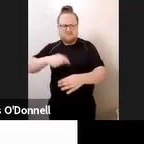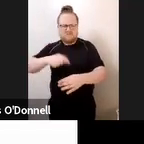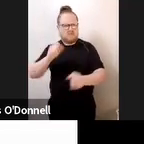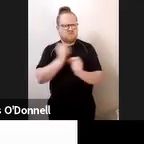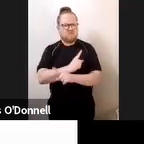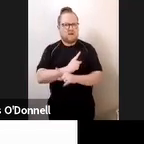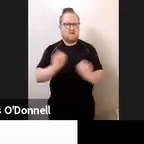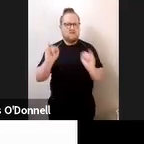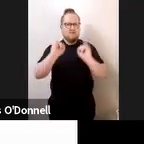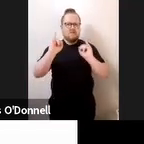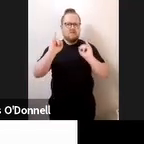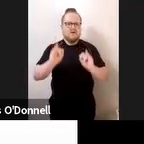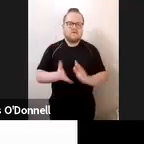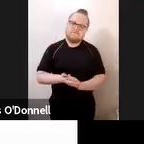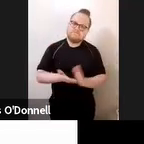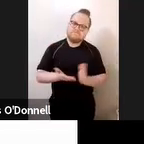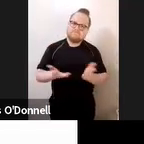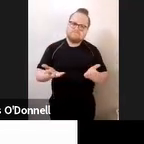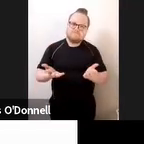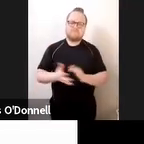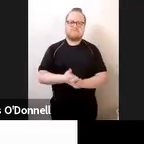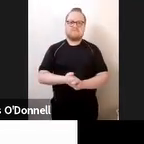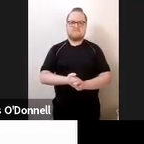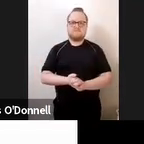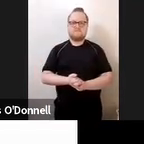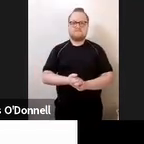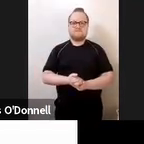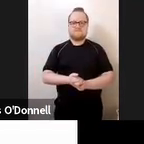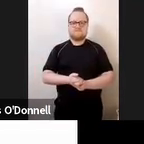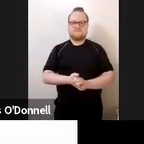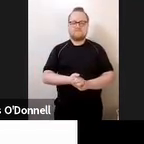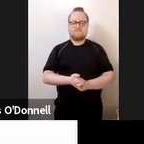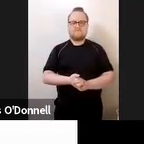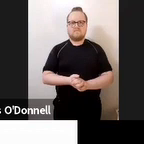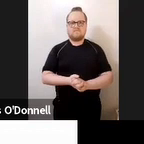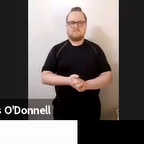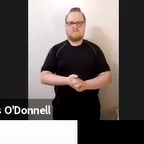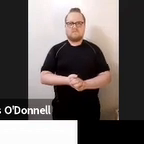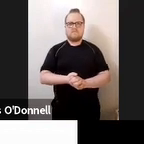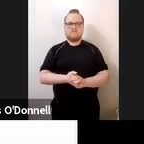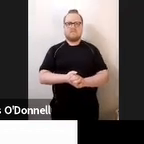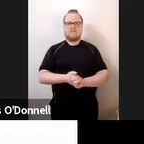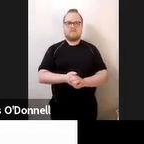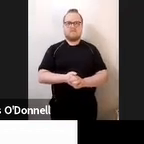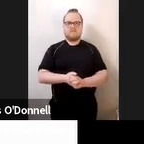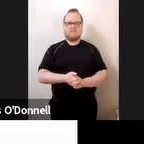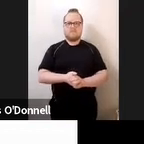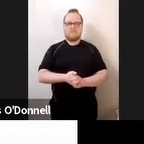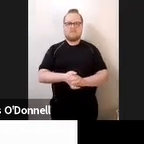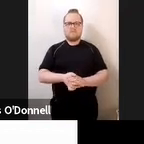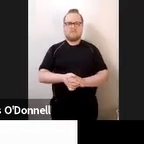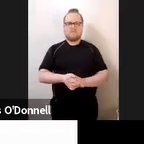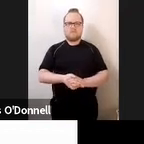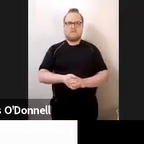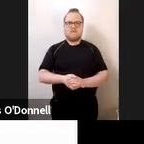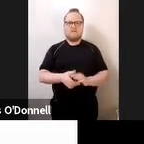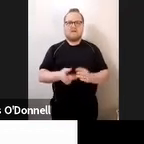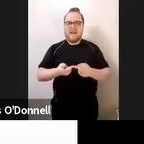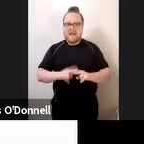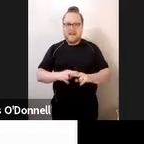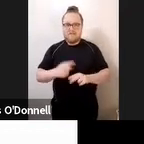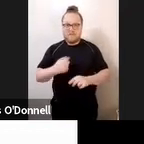If we're engaging in touch with deafblind service users, it can render us in a vulnerable